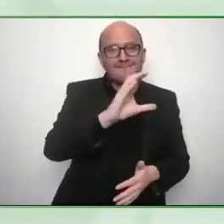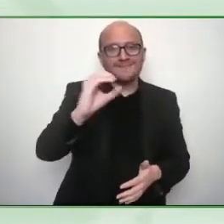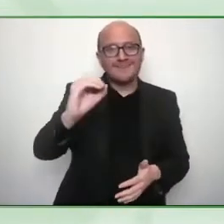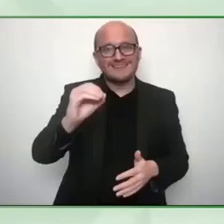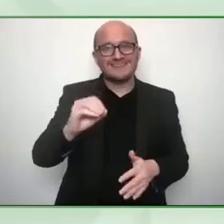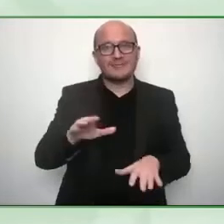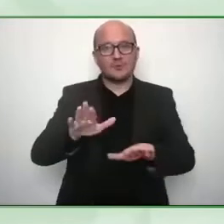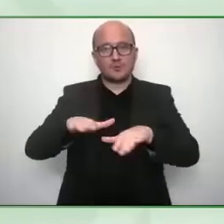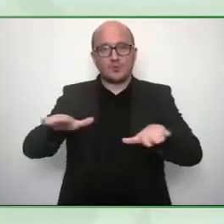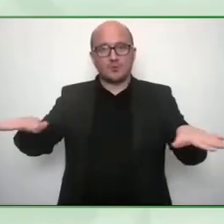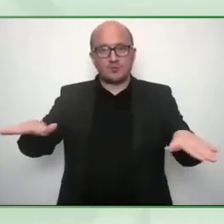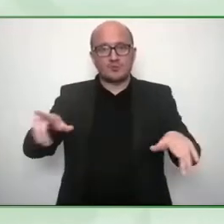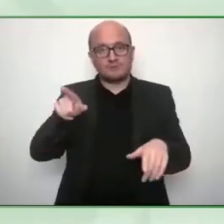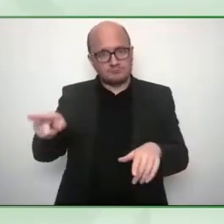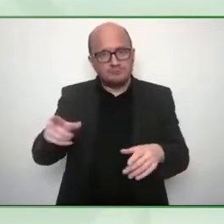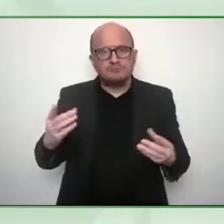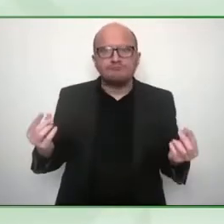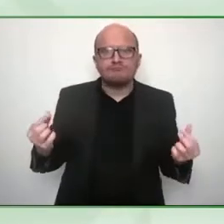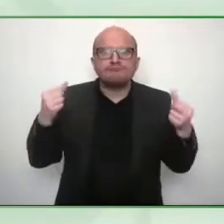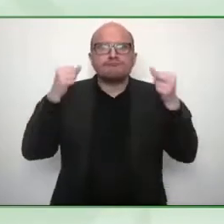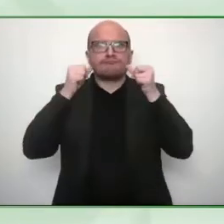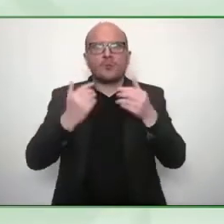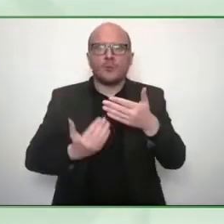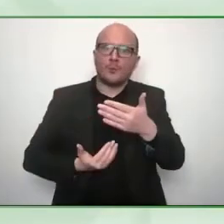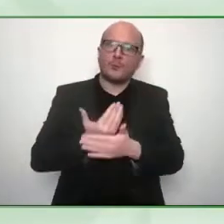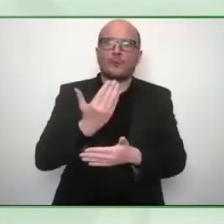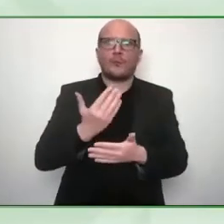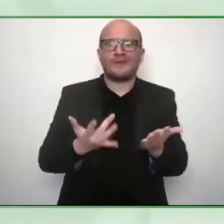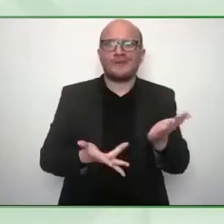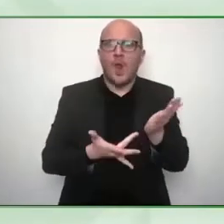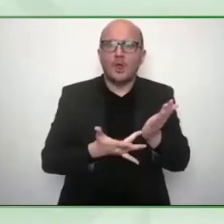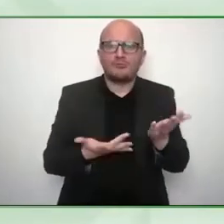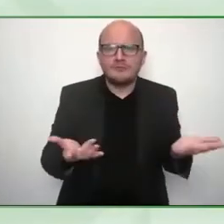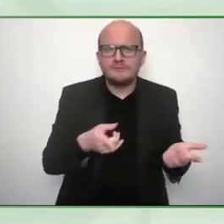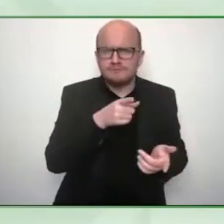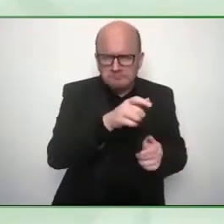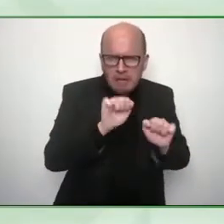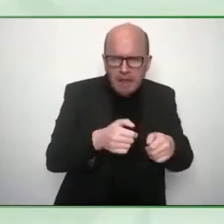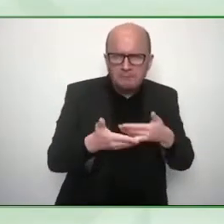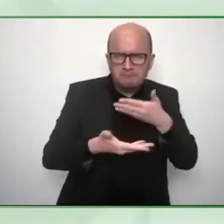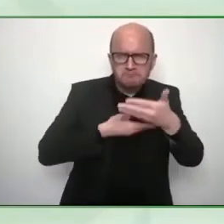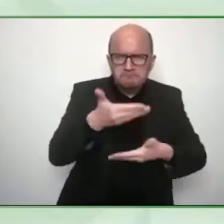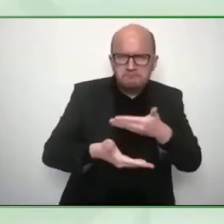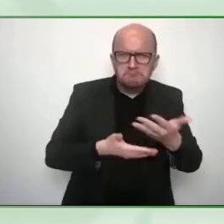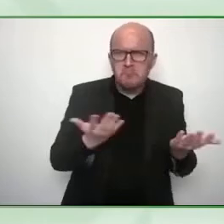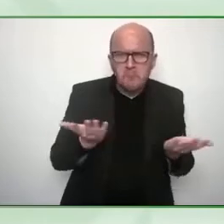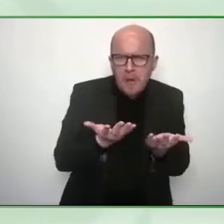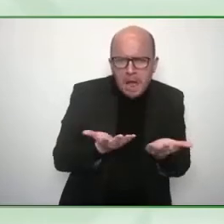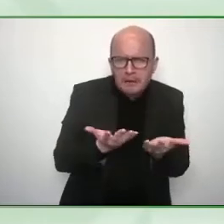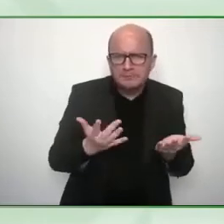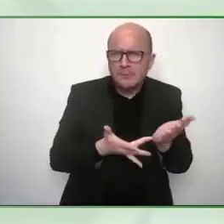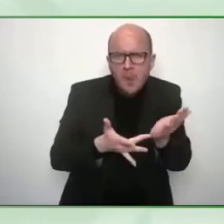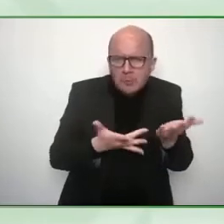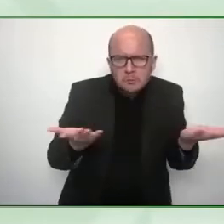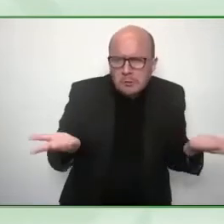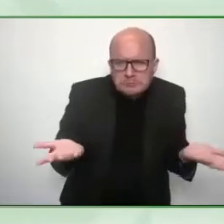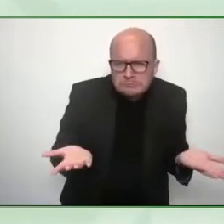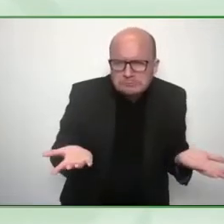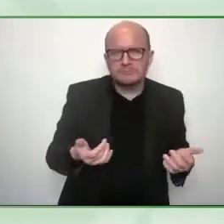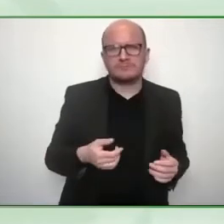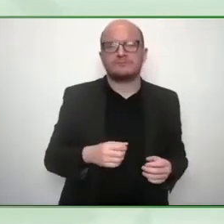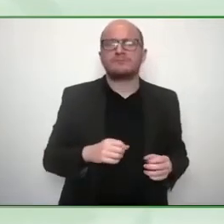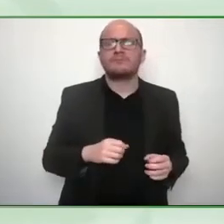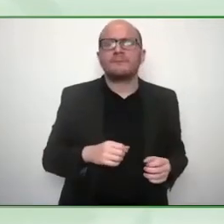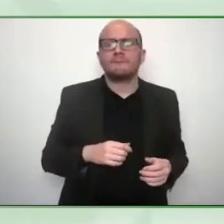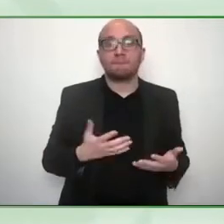and why it differentiates sure well so the main issue that um in developed world uh in the